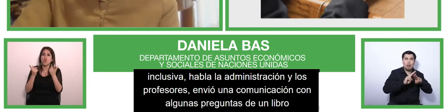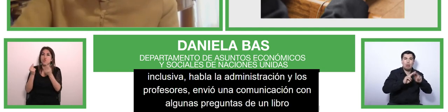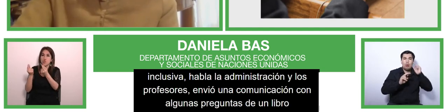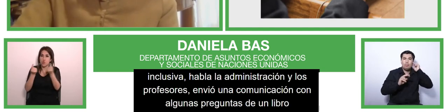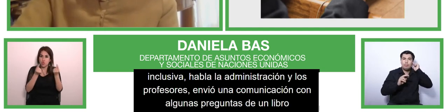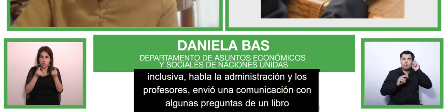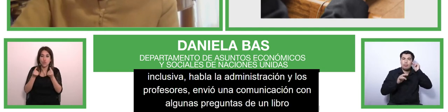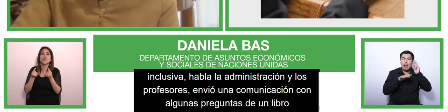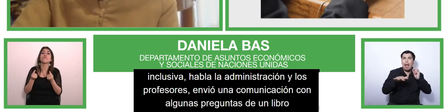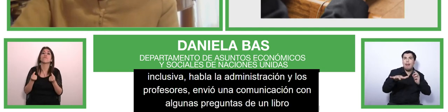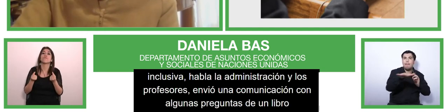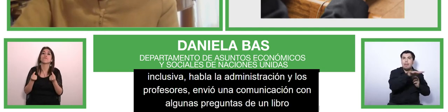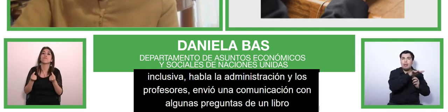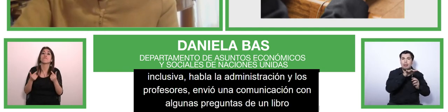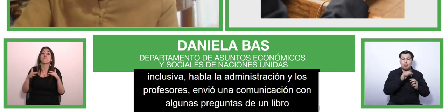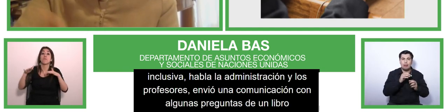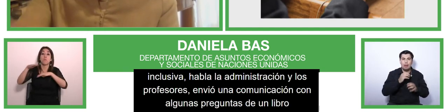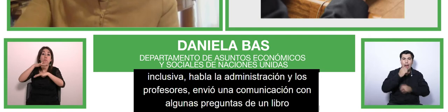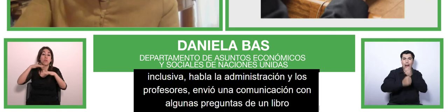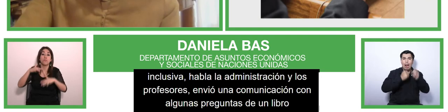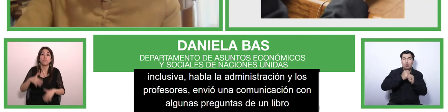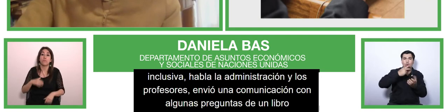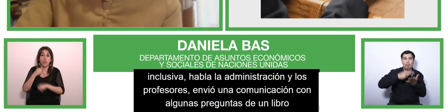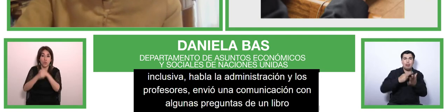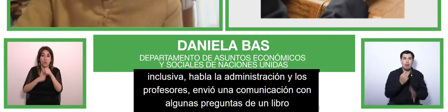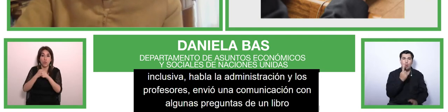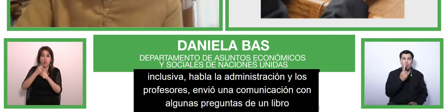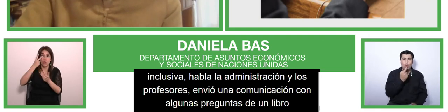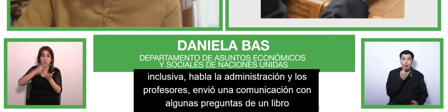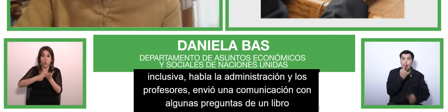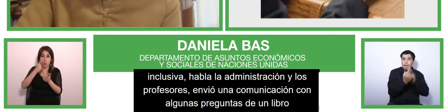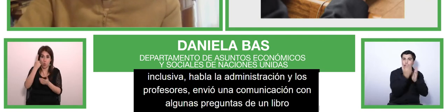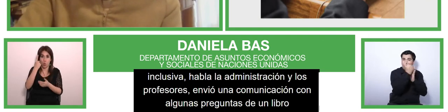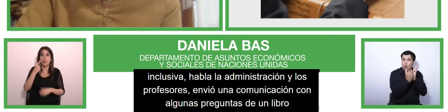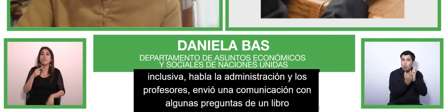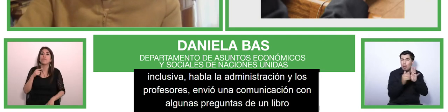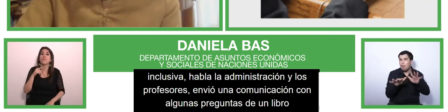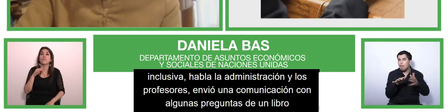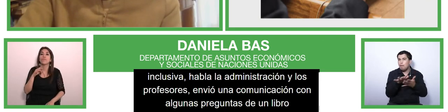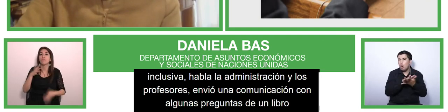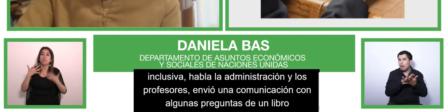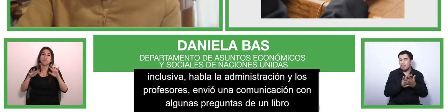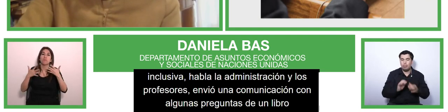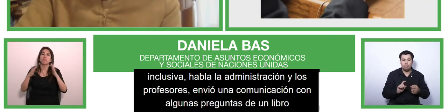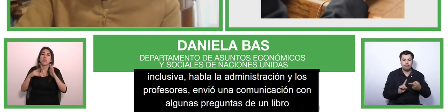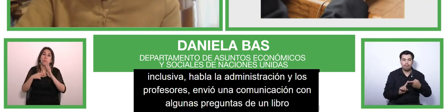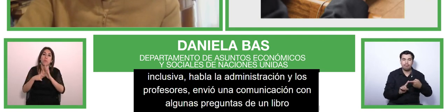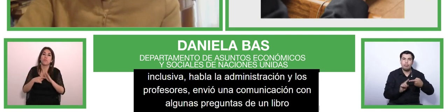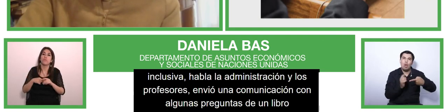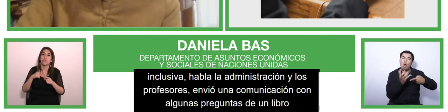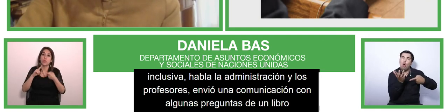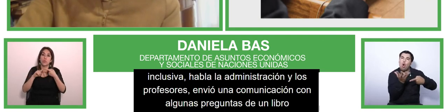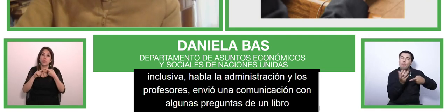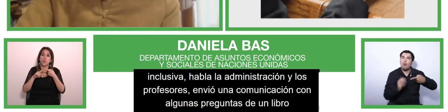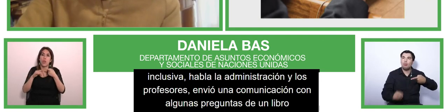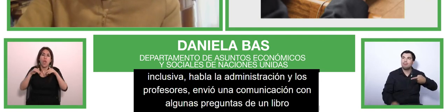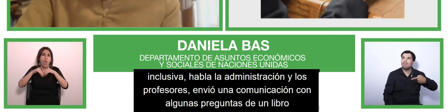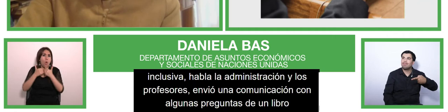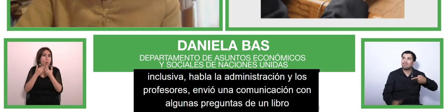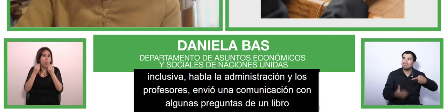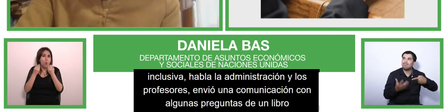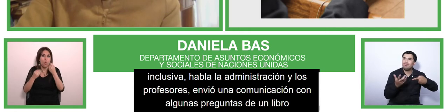and the questions are for instance how has been in an inclusion classroom